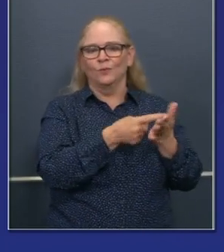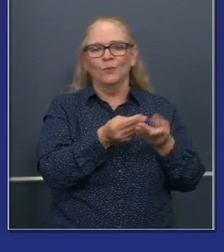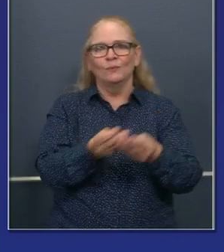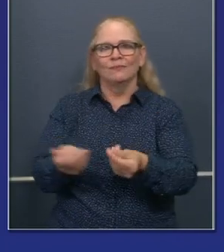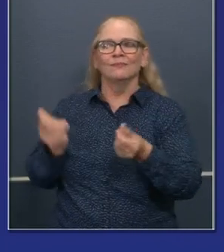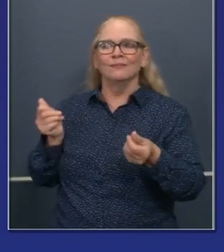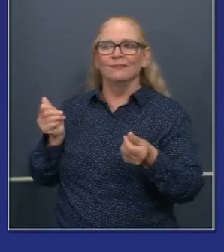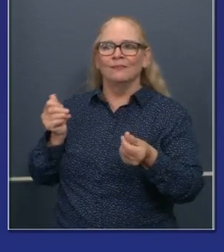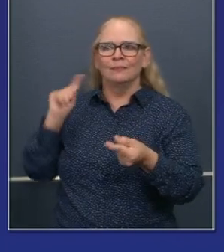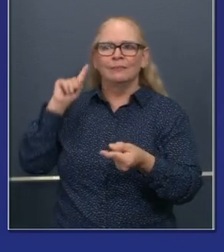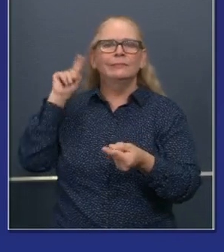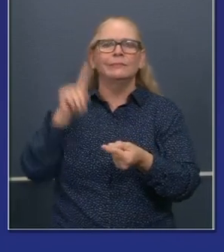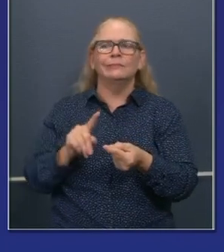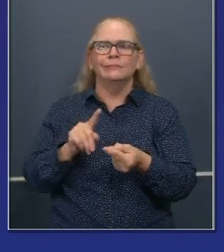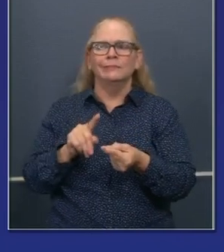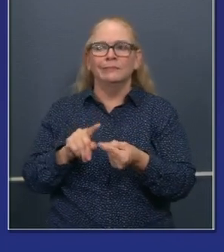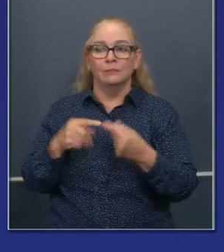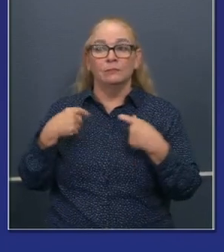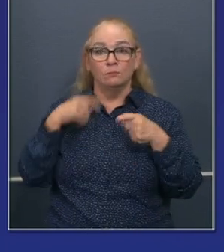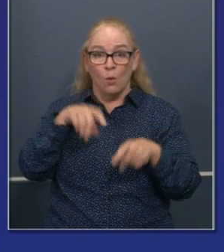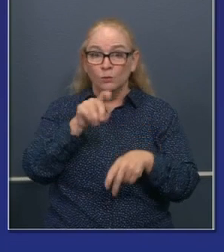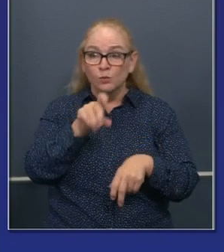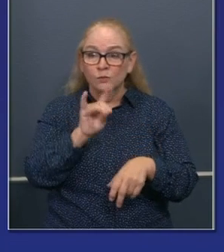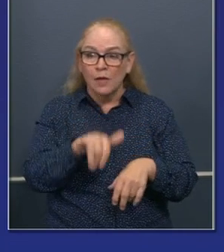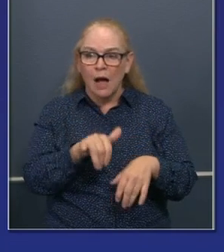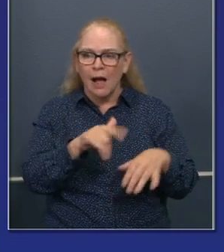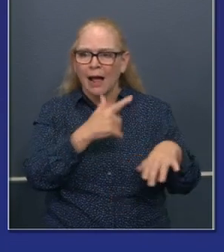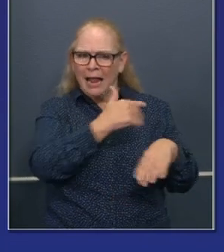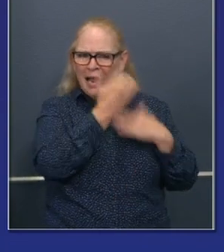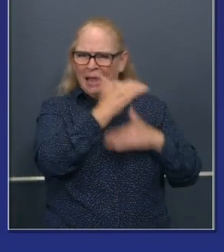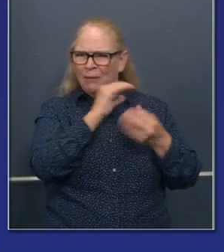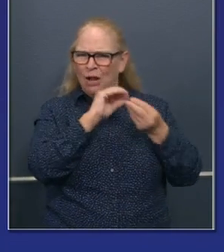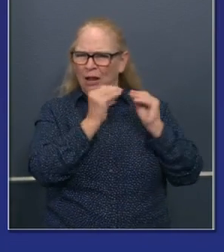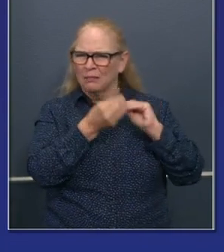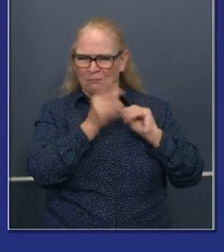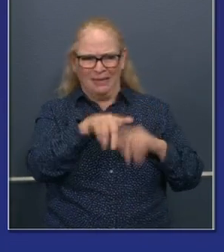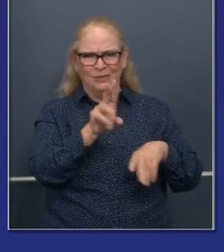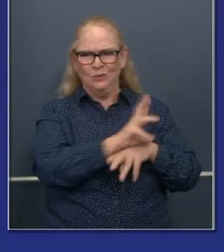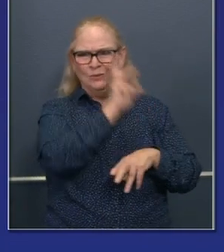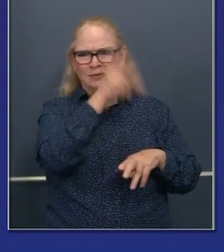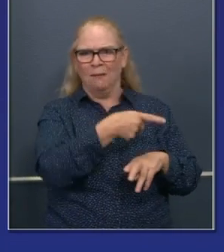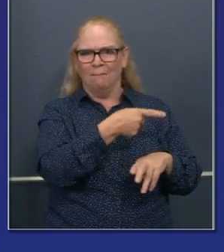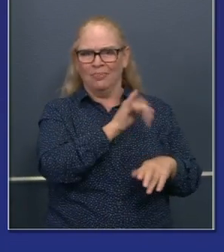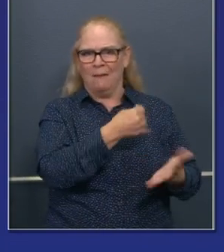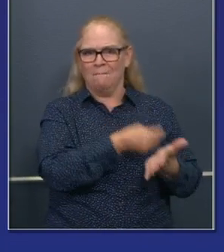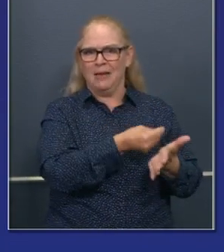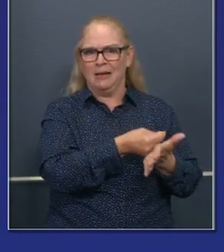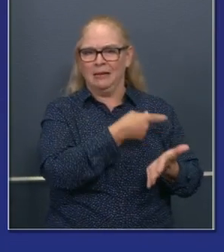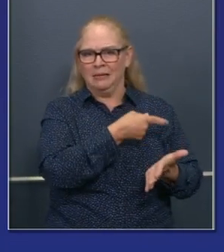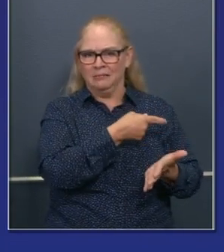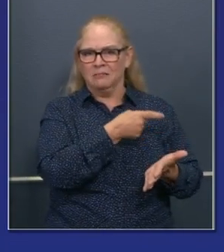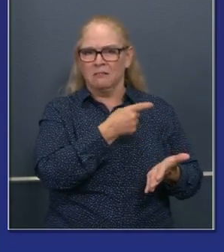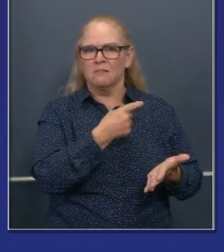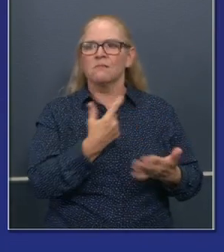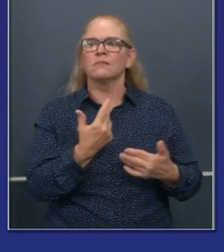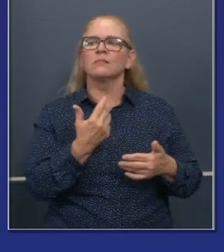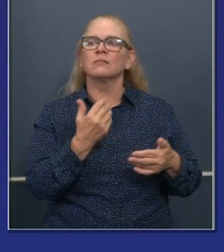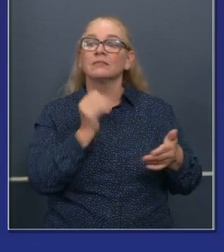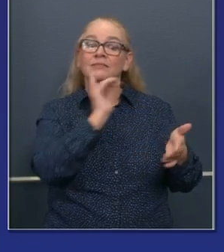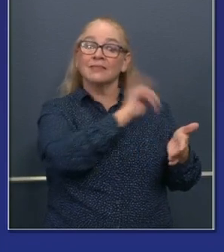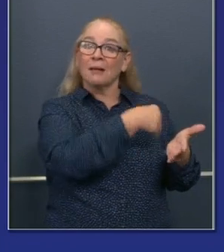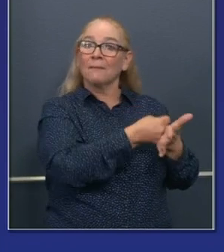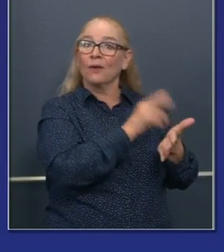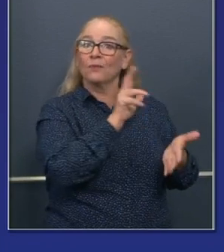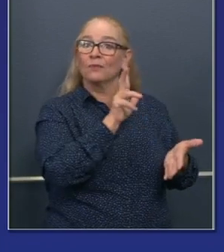Um, but we now want to accelerate that, uh, and we're proposing putting all $300 million out this year to